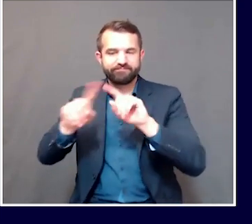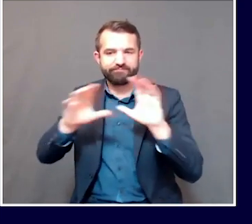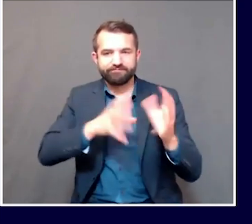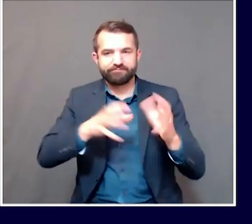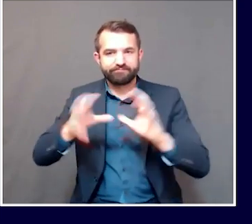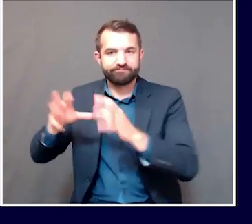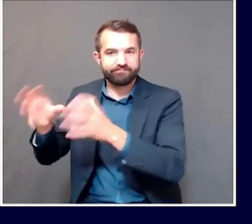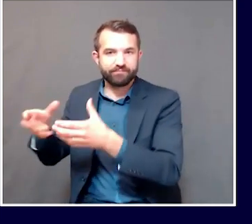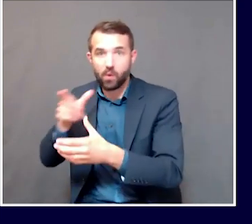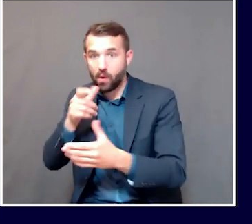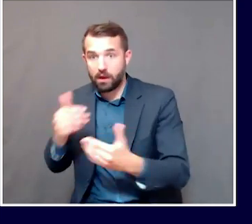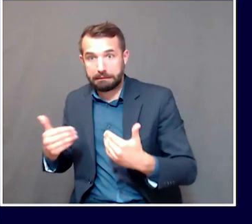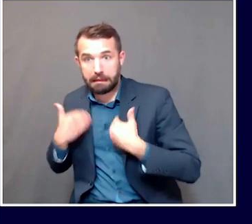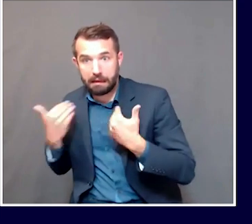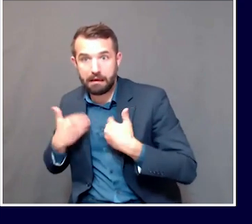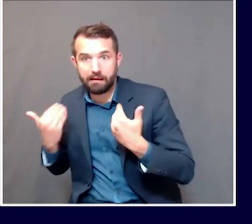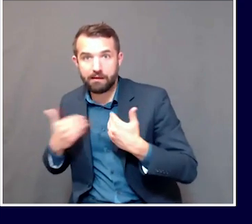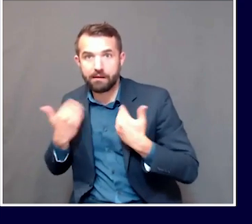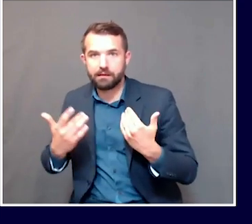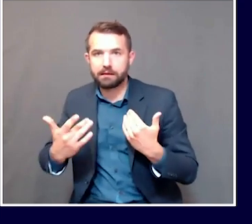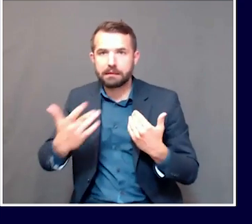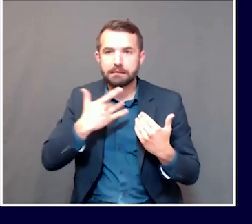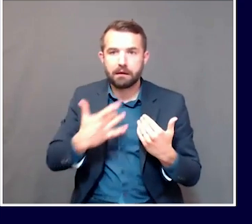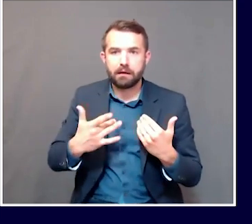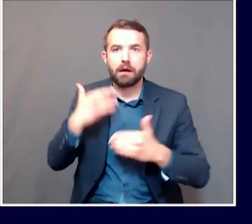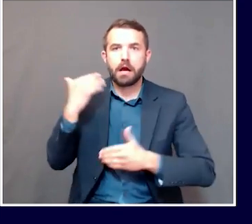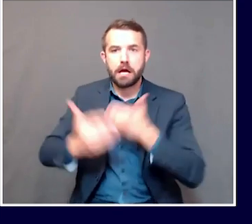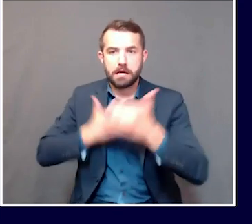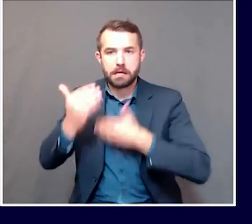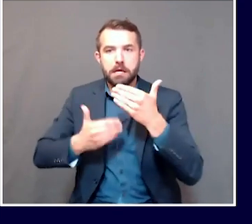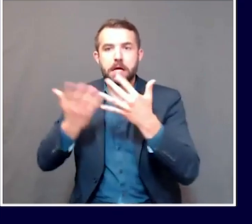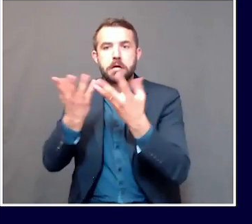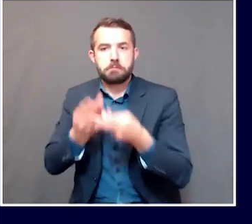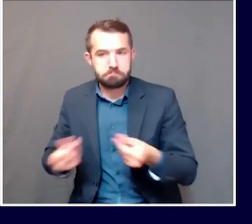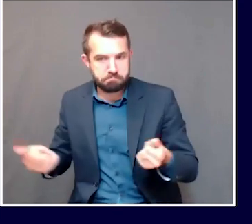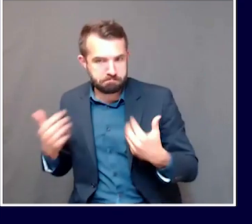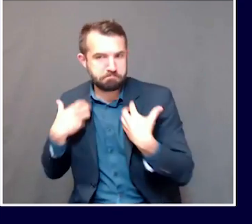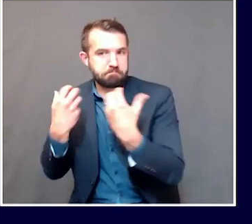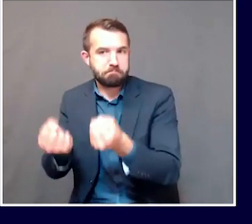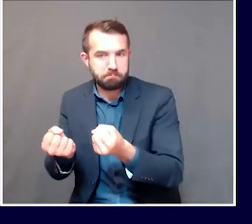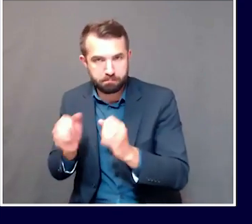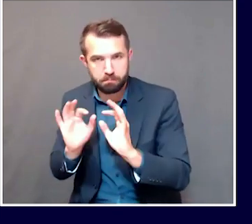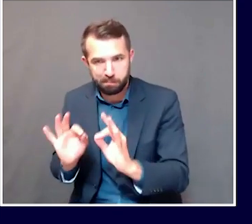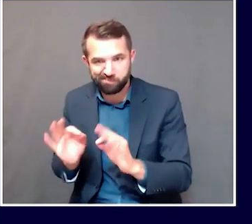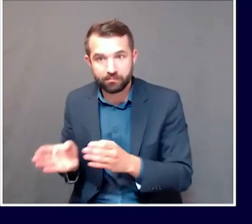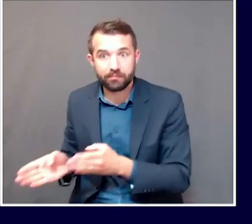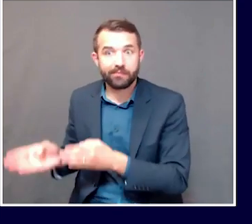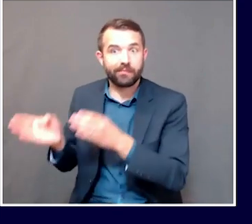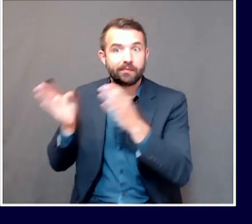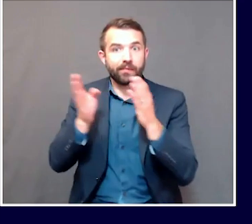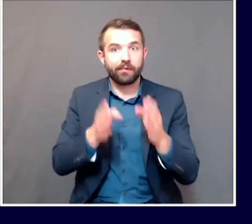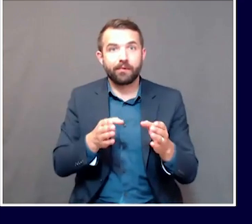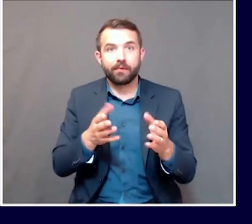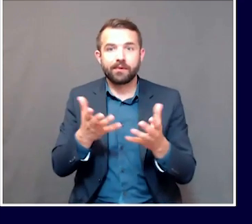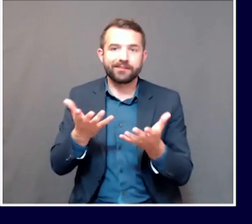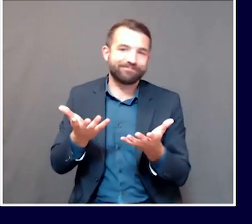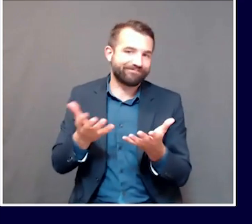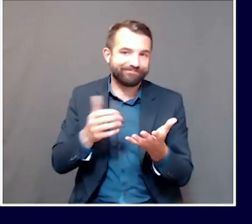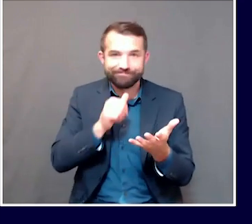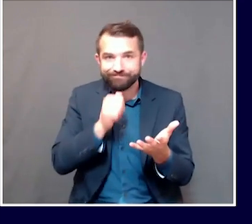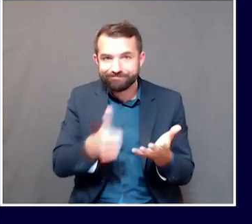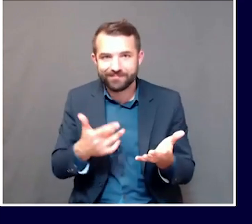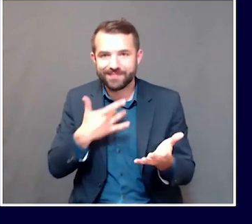do well with it. But as with any viral disease, in fact, as with any disease, individuals who are older,